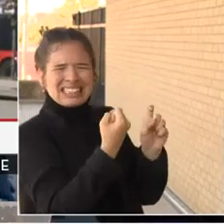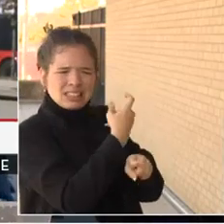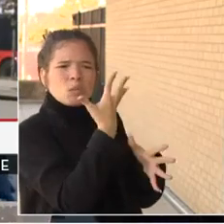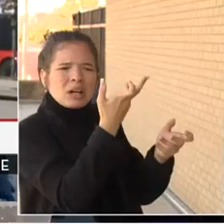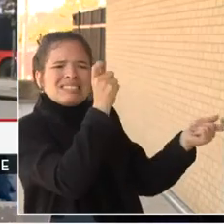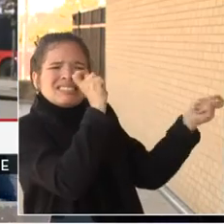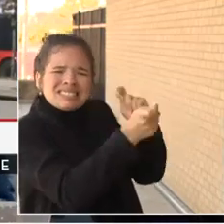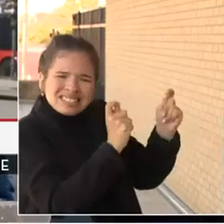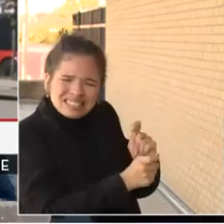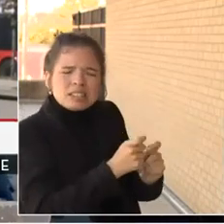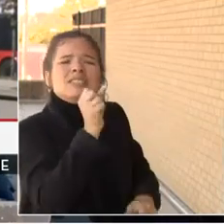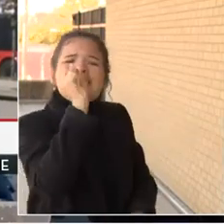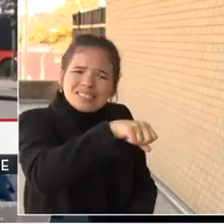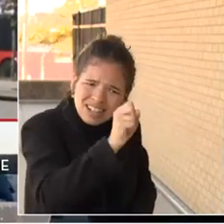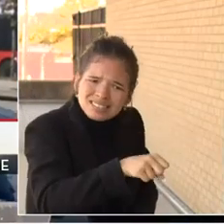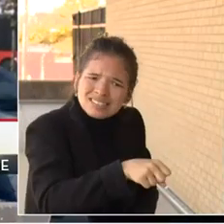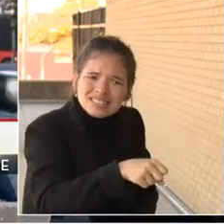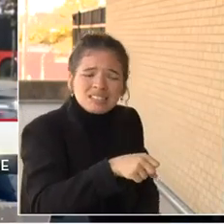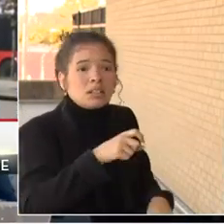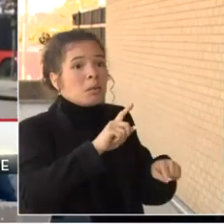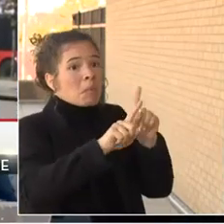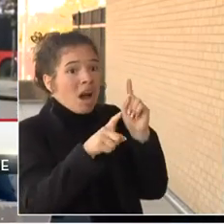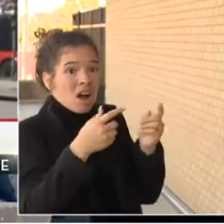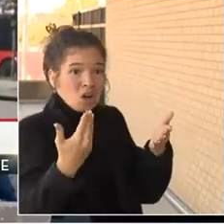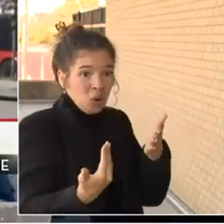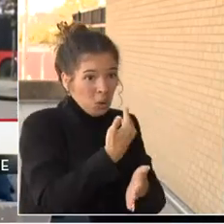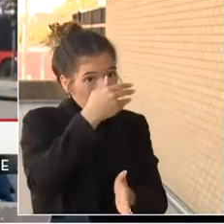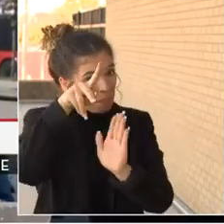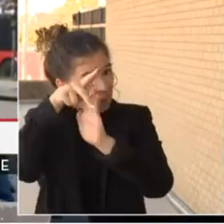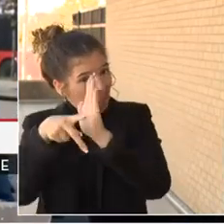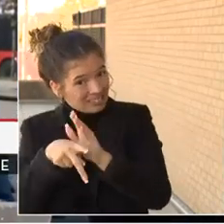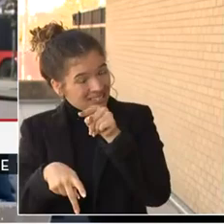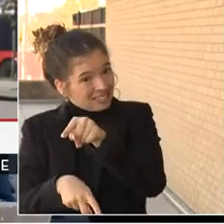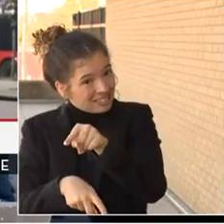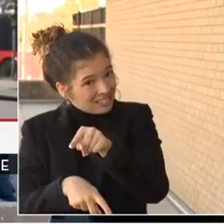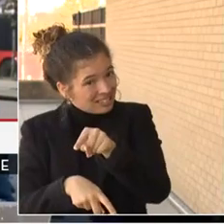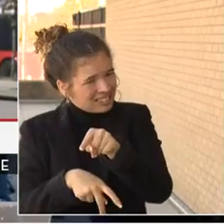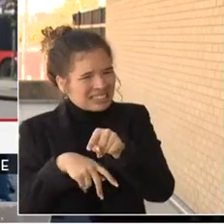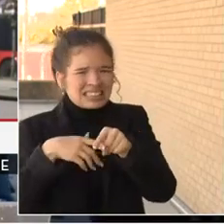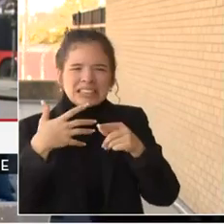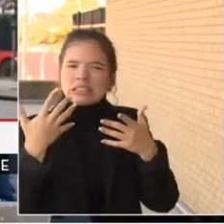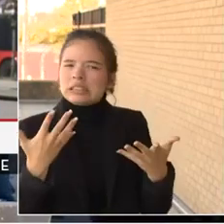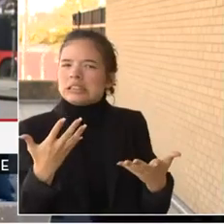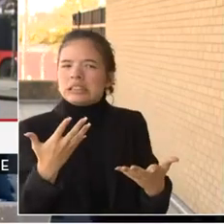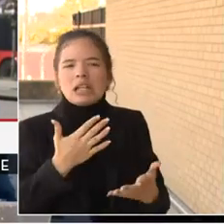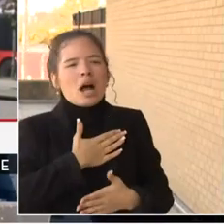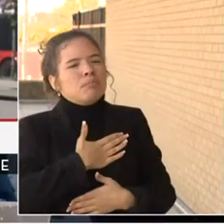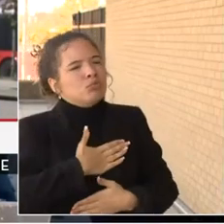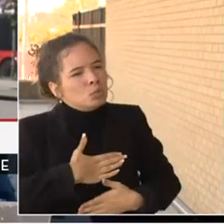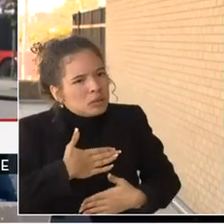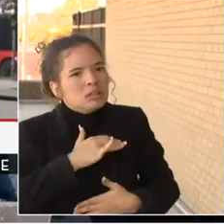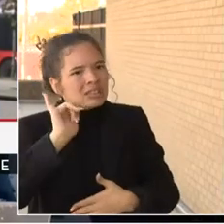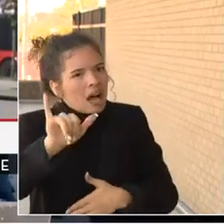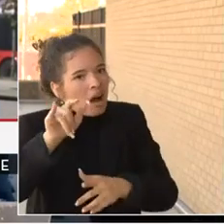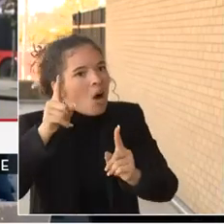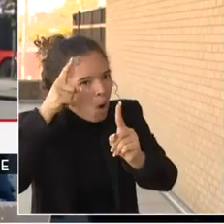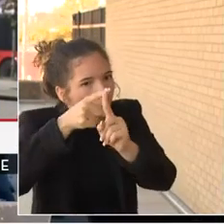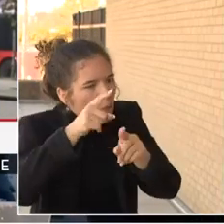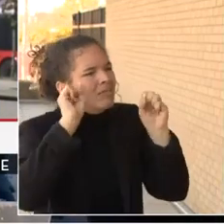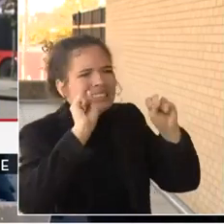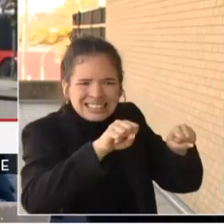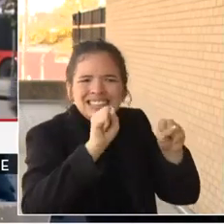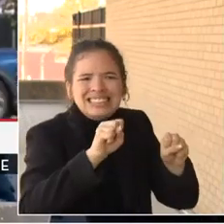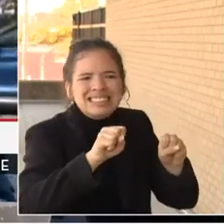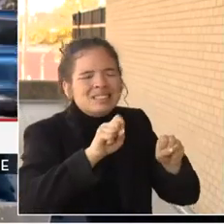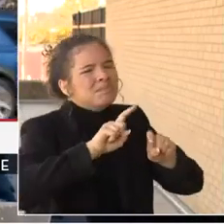But if we're going to have new policies, I appreciate the aspirational goal of it. But if it's